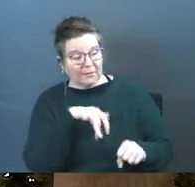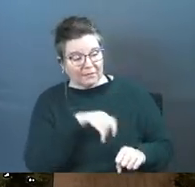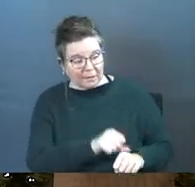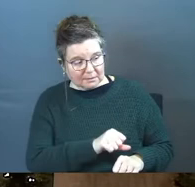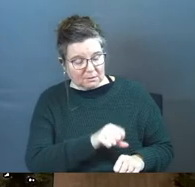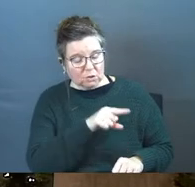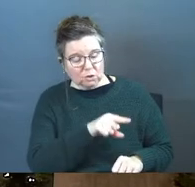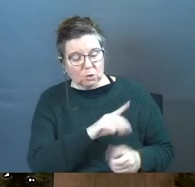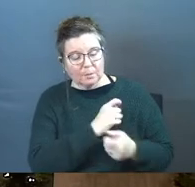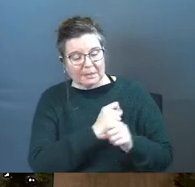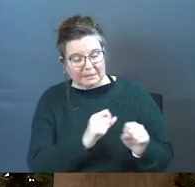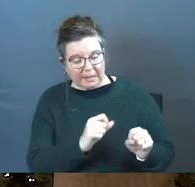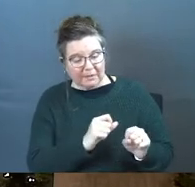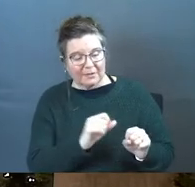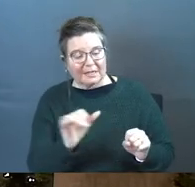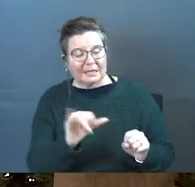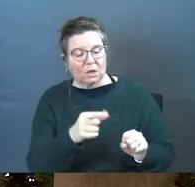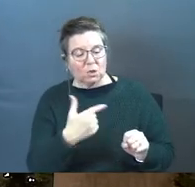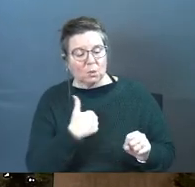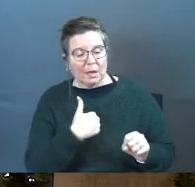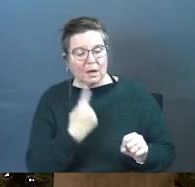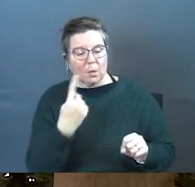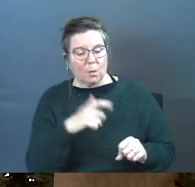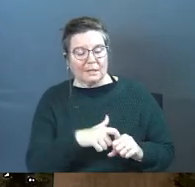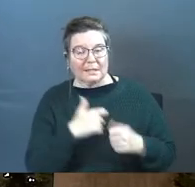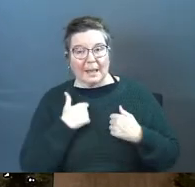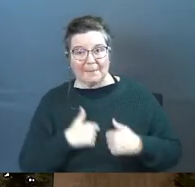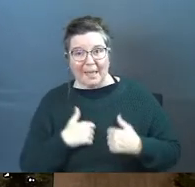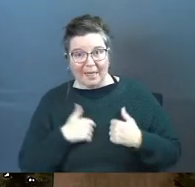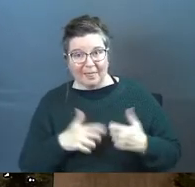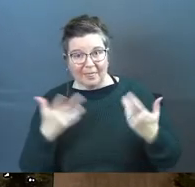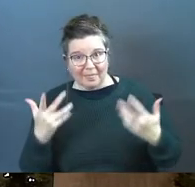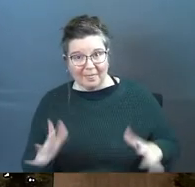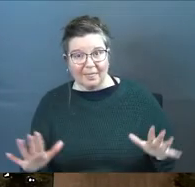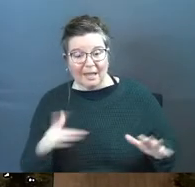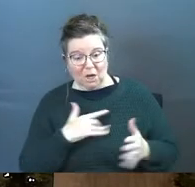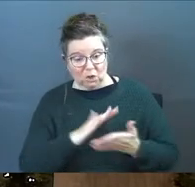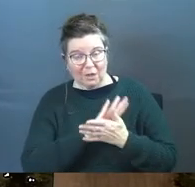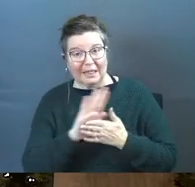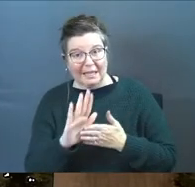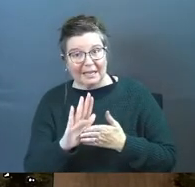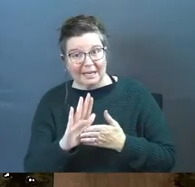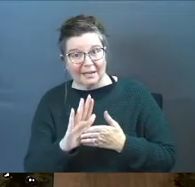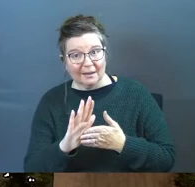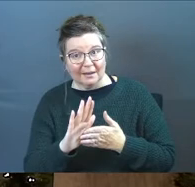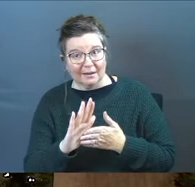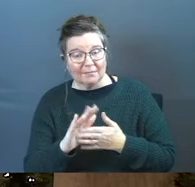you being saved it's like you've had a one-time bath and you're clean